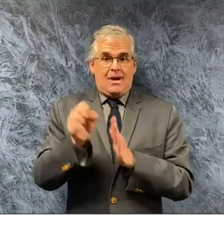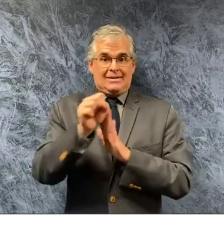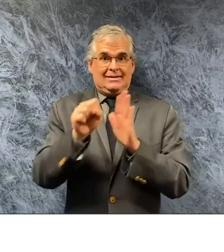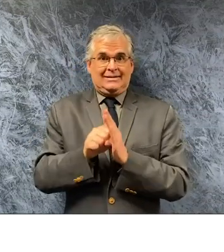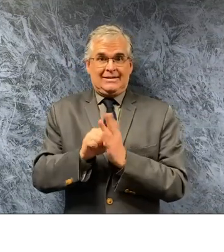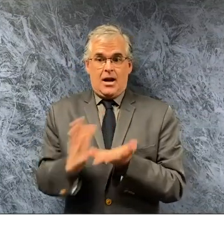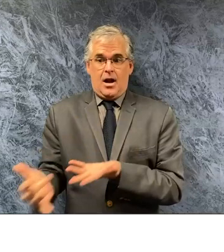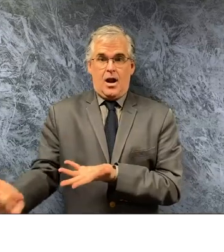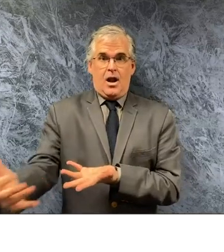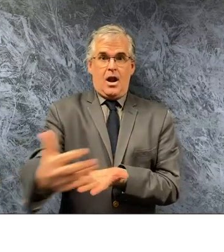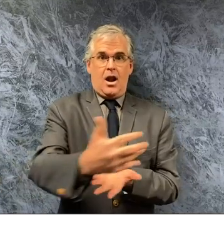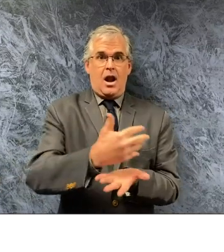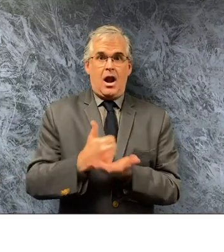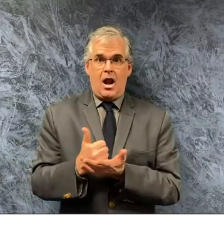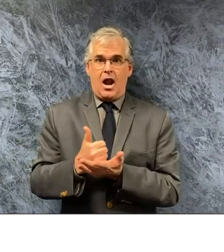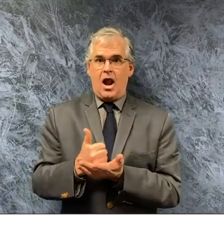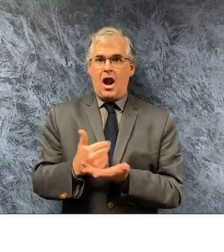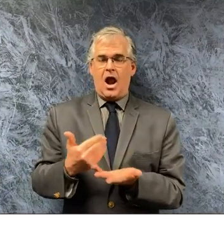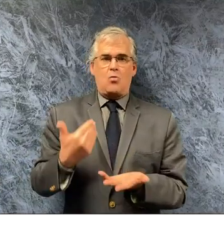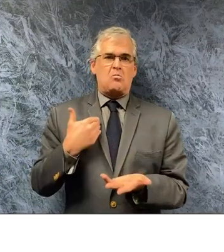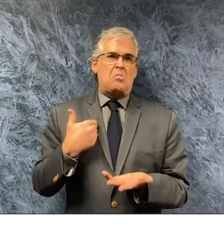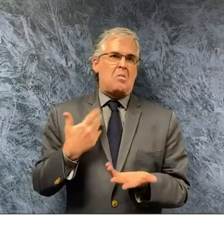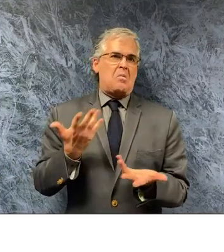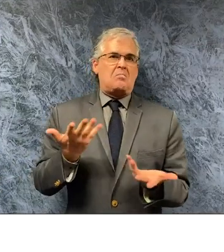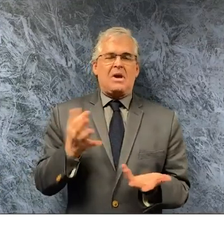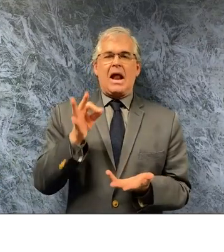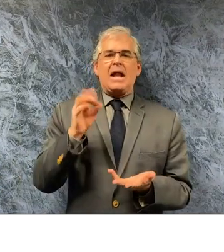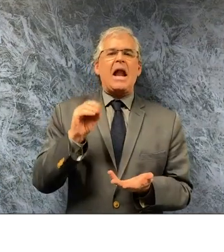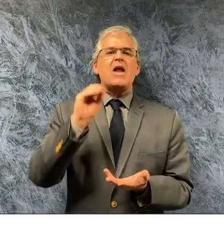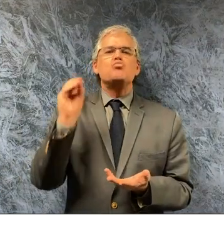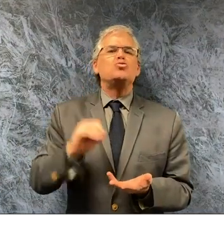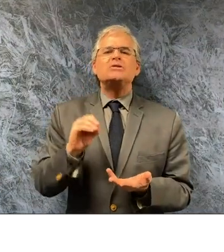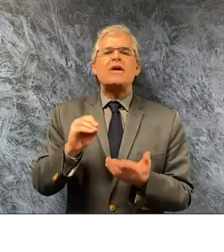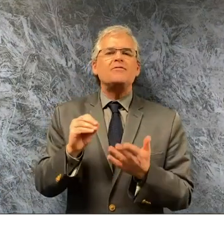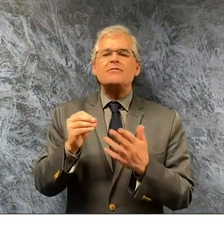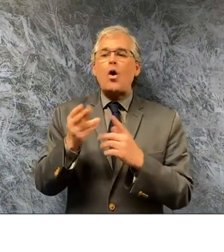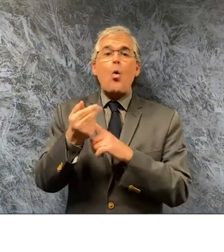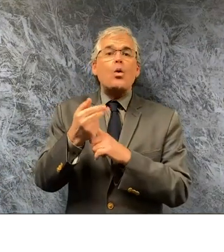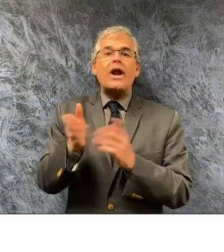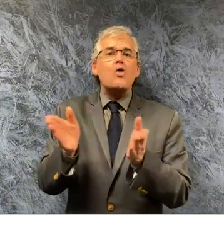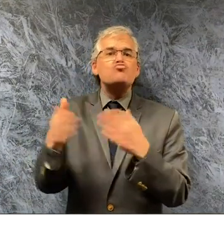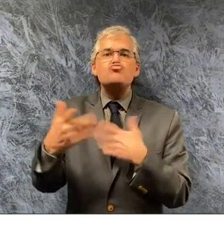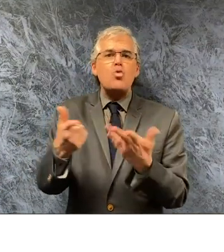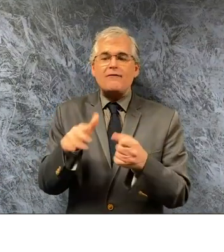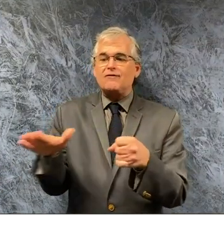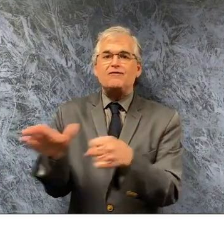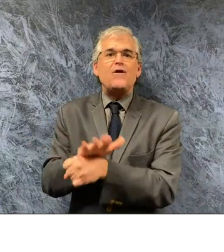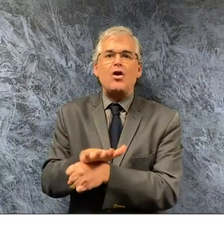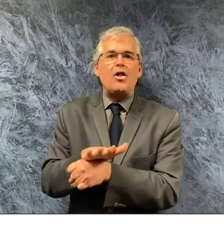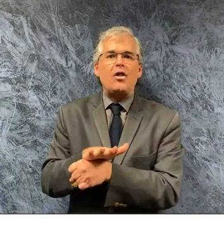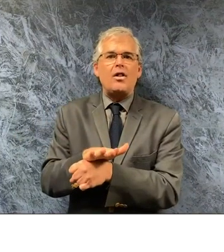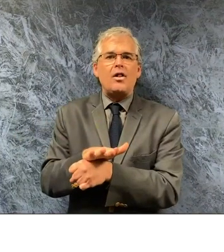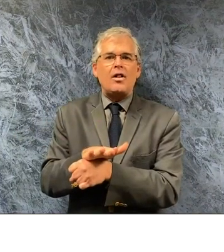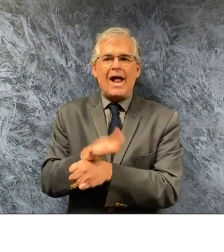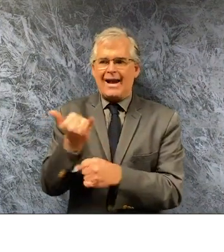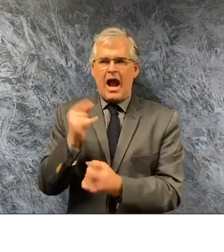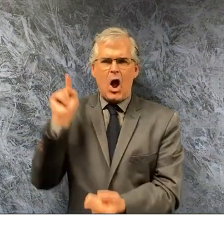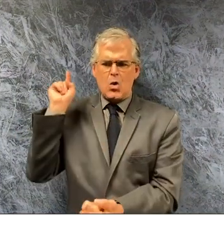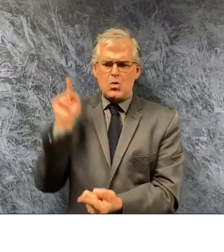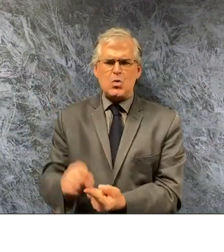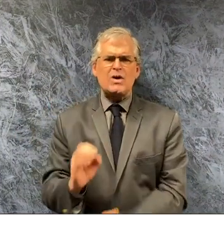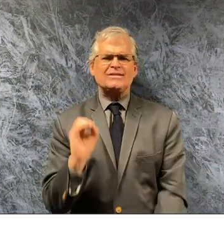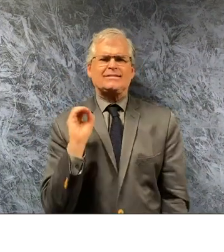we went from 90 some odd percent occupancy on the strip down to zero uh that just doesn't happen and when it starts back up